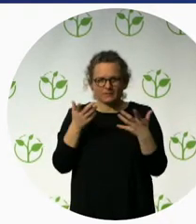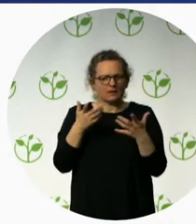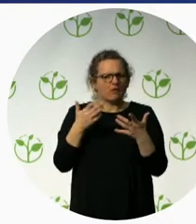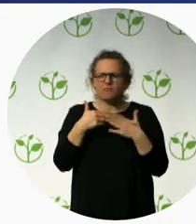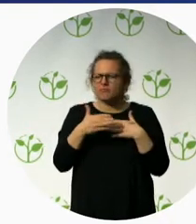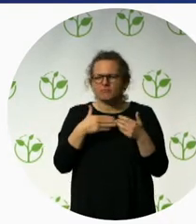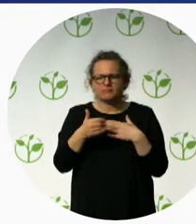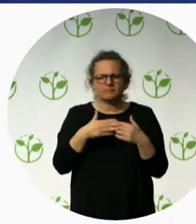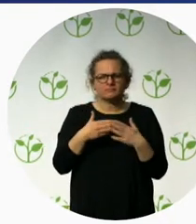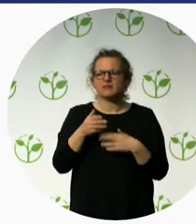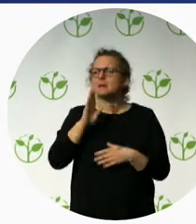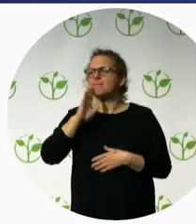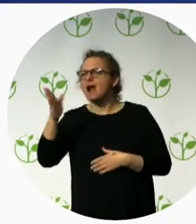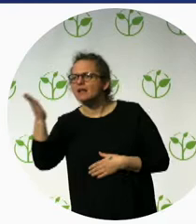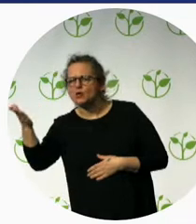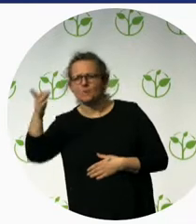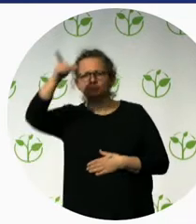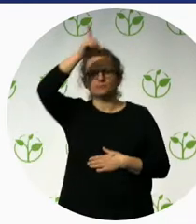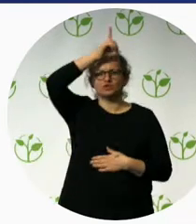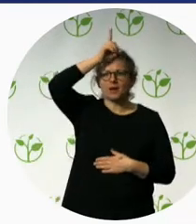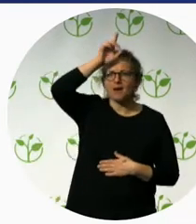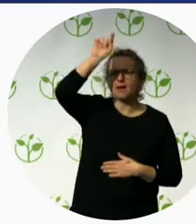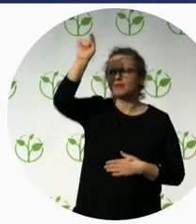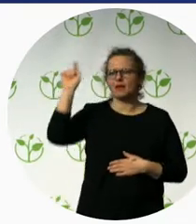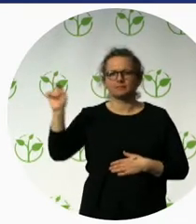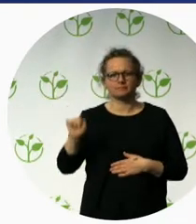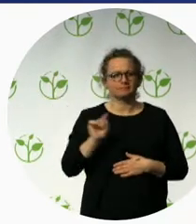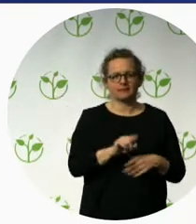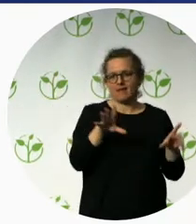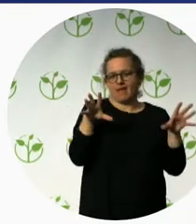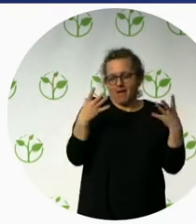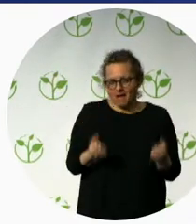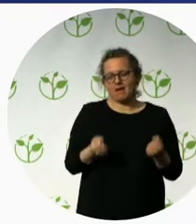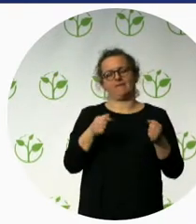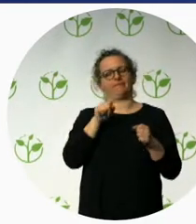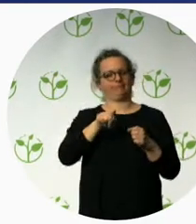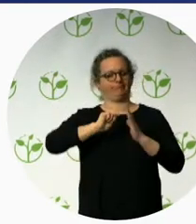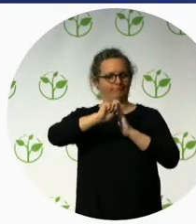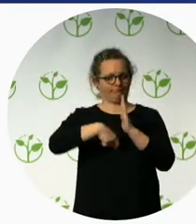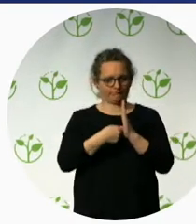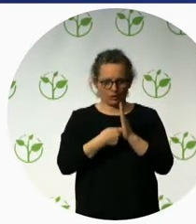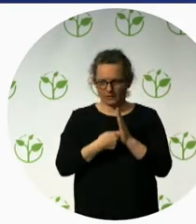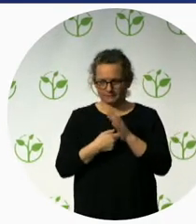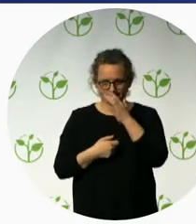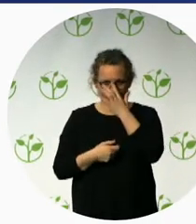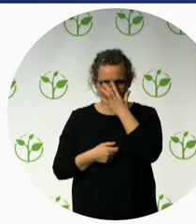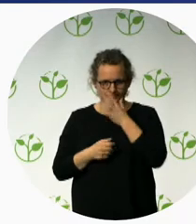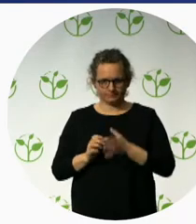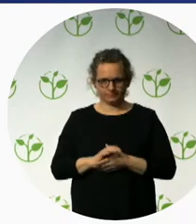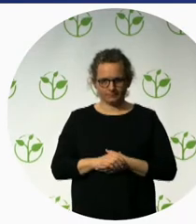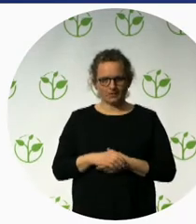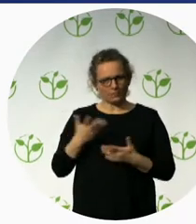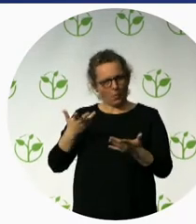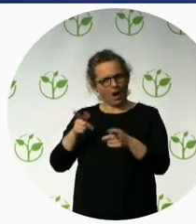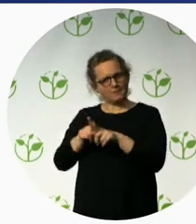and Investment Promotion, among others. So, also a strong business background. She is a private entrepreneur, being the